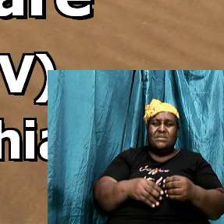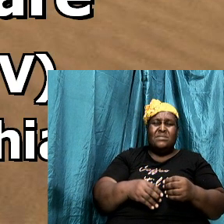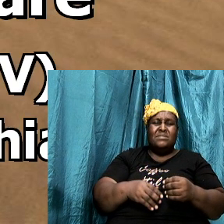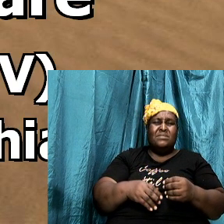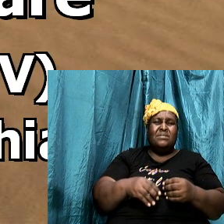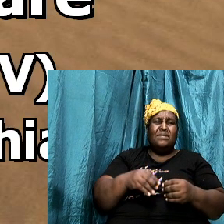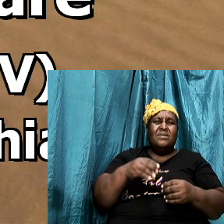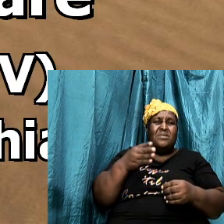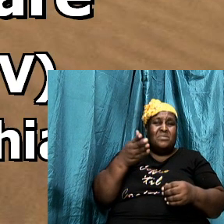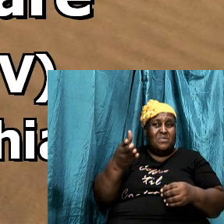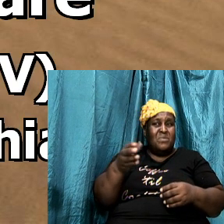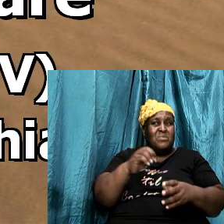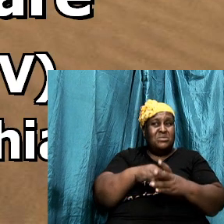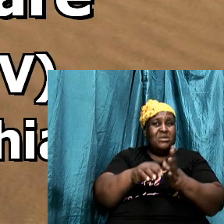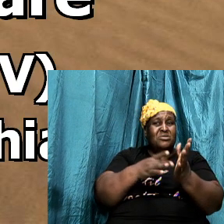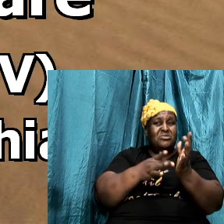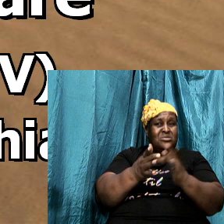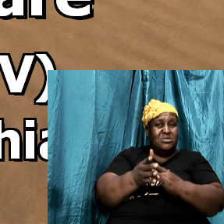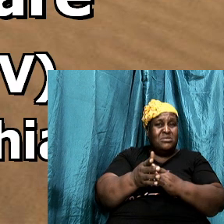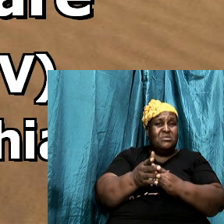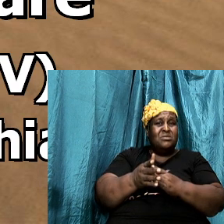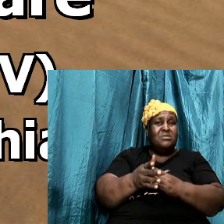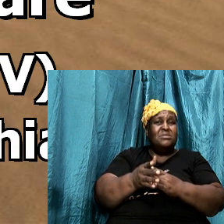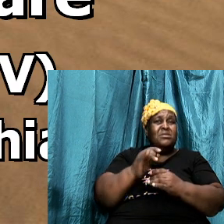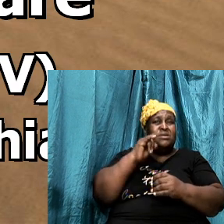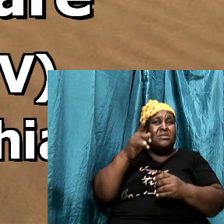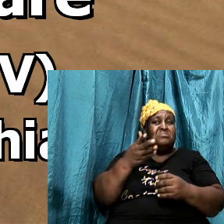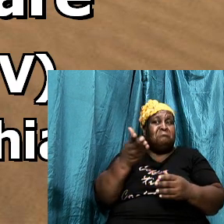and is living a holy life